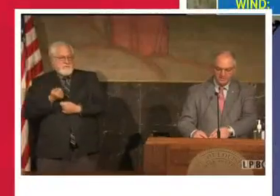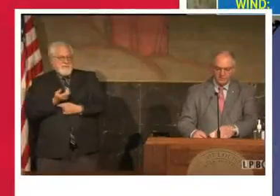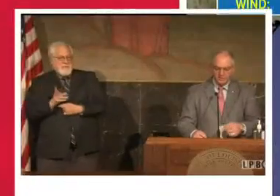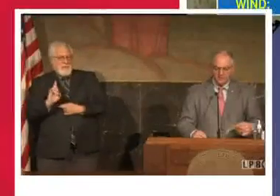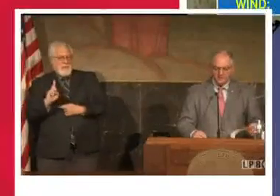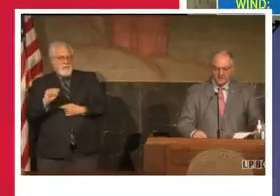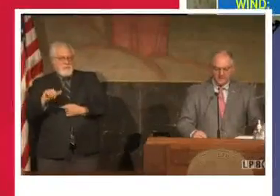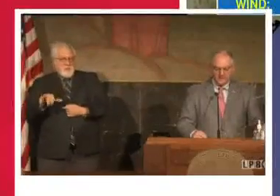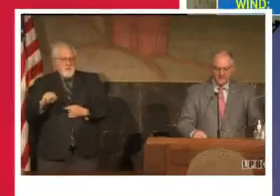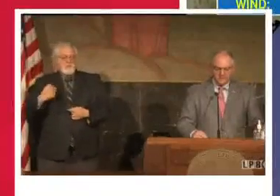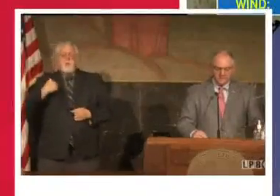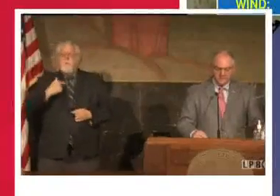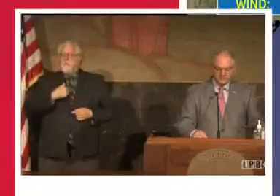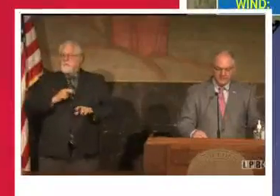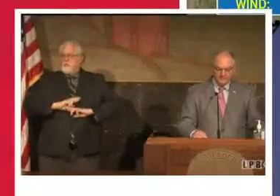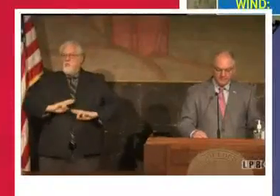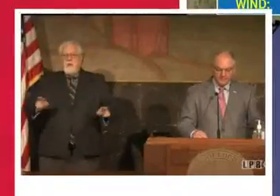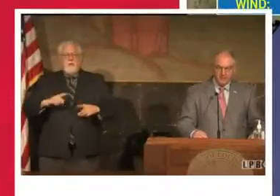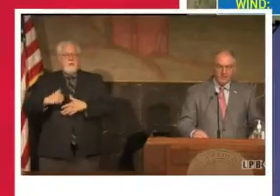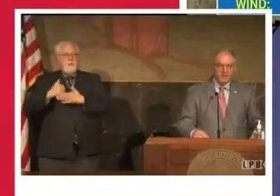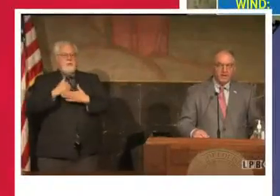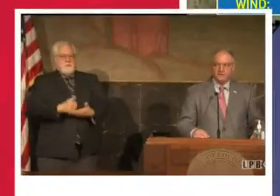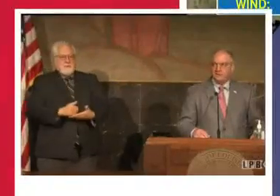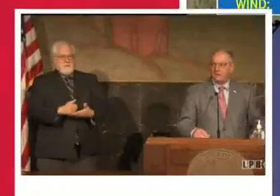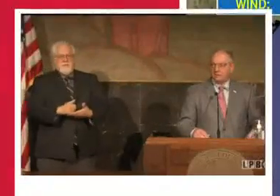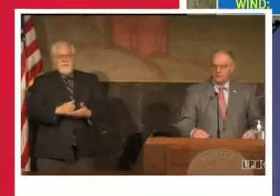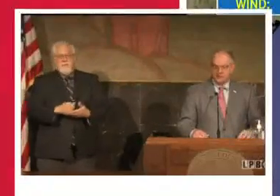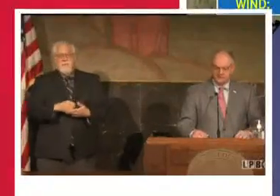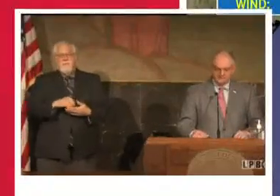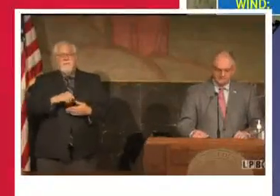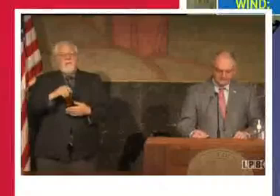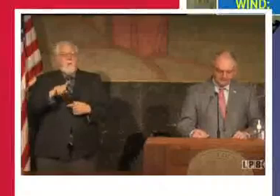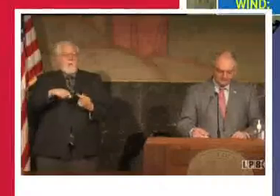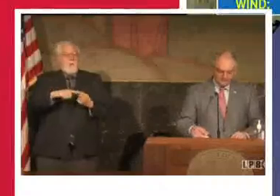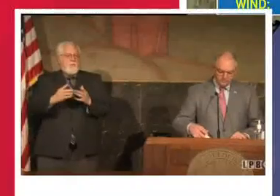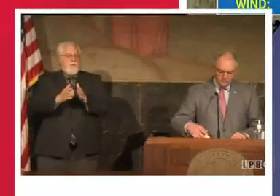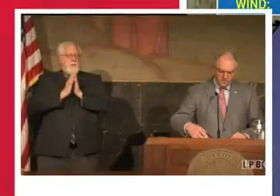And certainly we stand ready to assist them as they request.